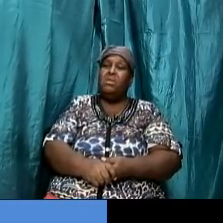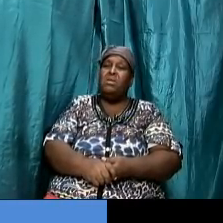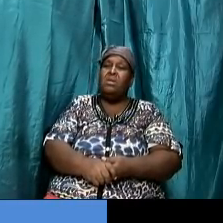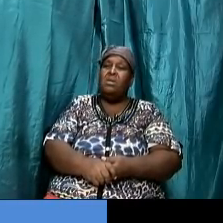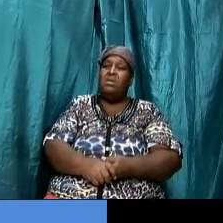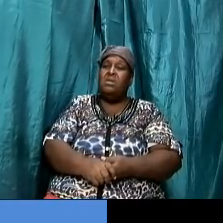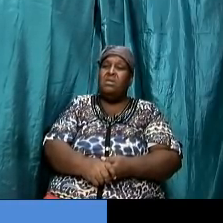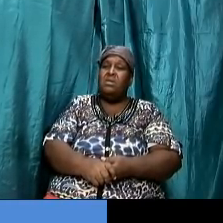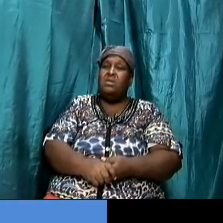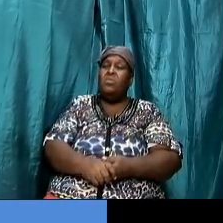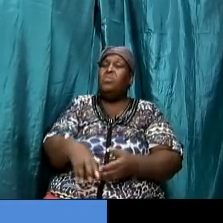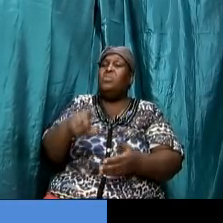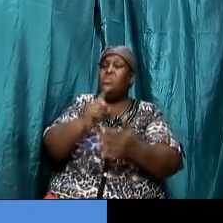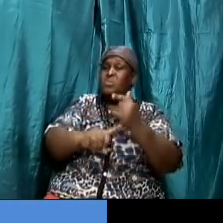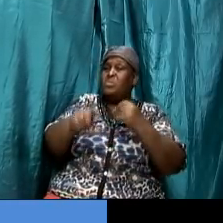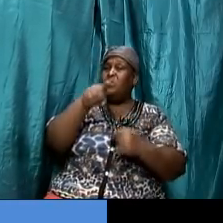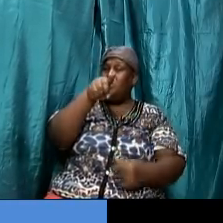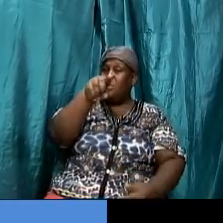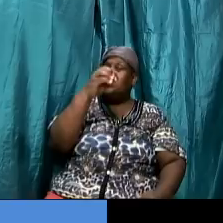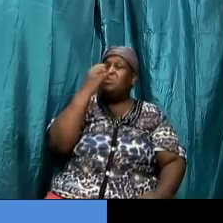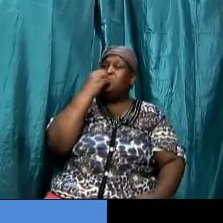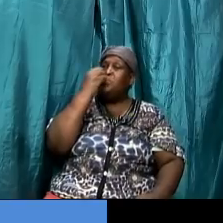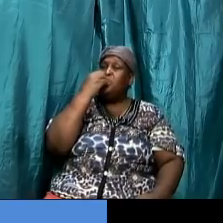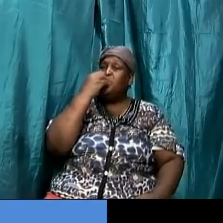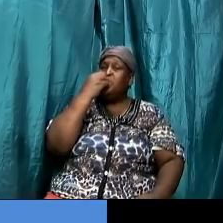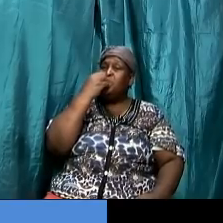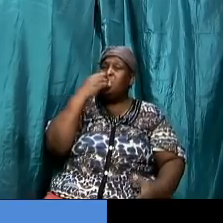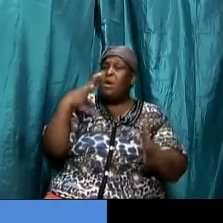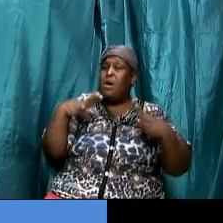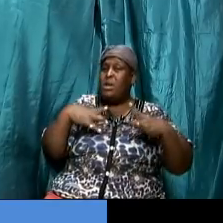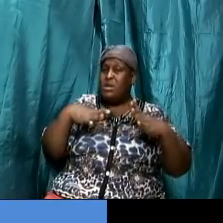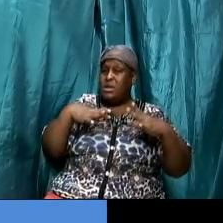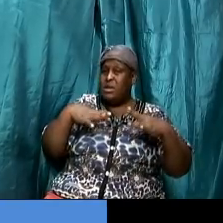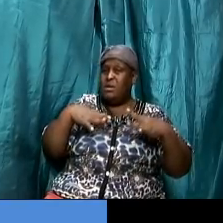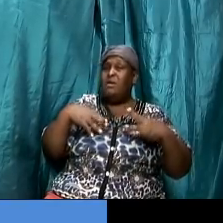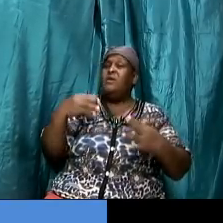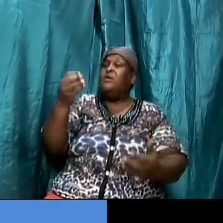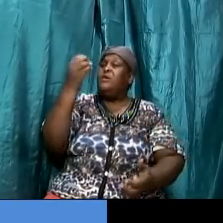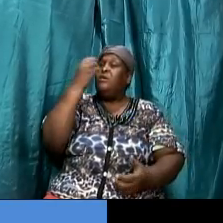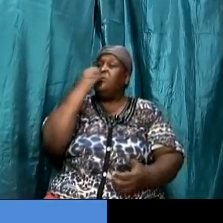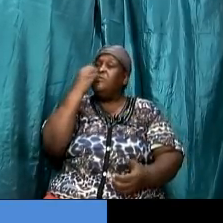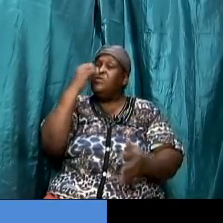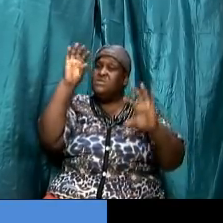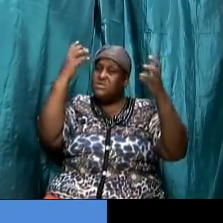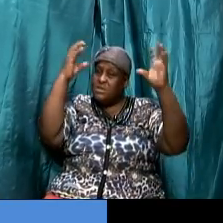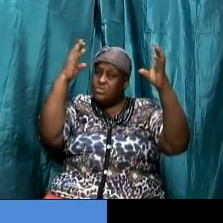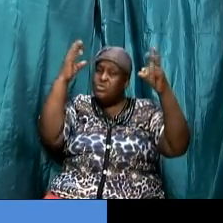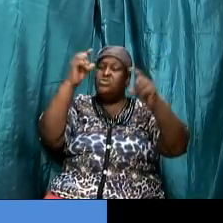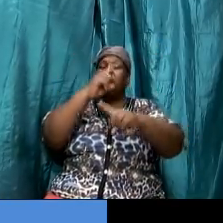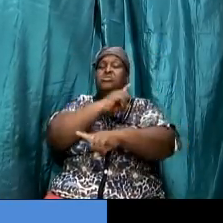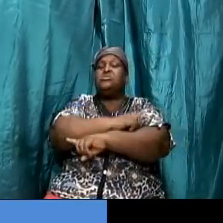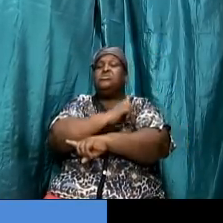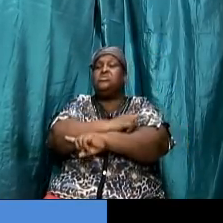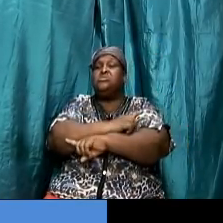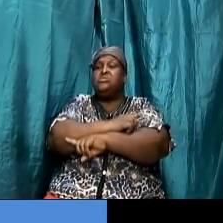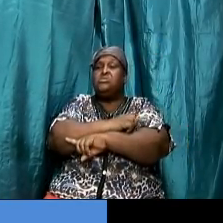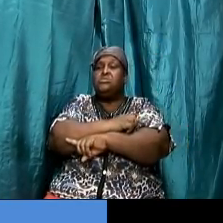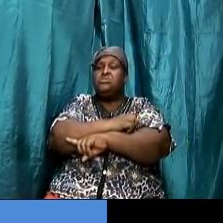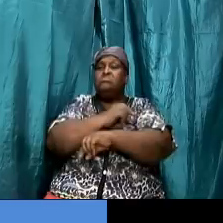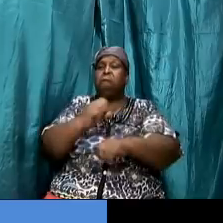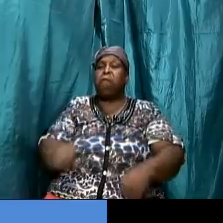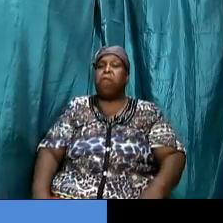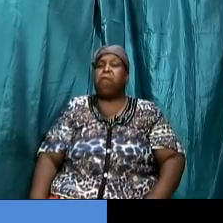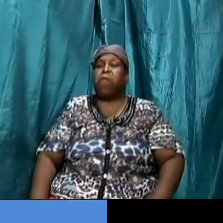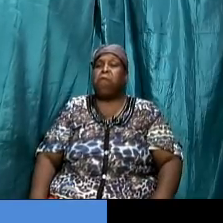which is which you eat the holidays and feast days which is the yearly things the new moons